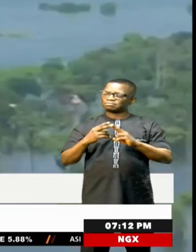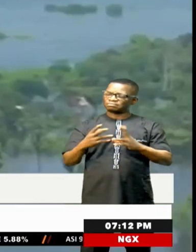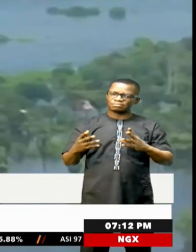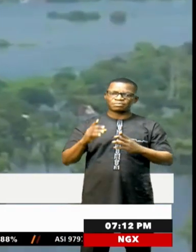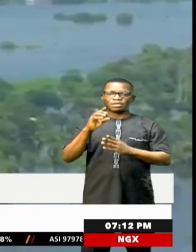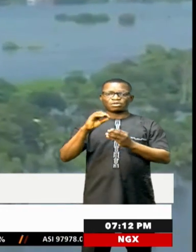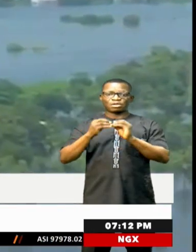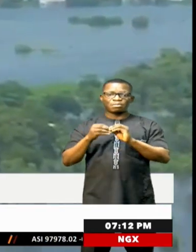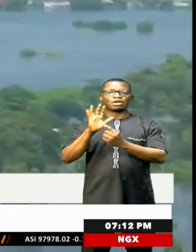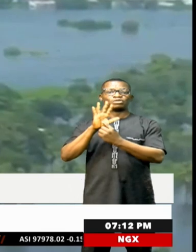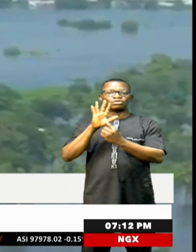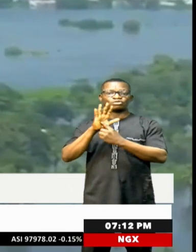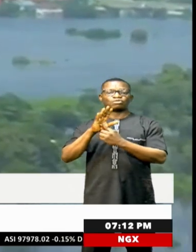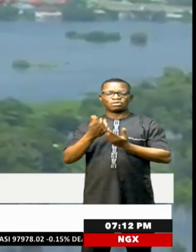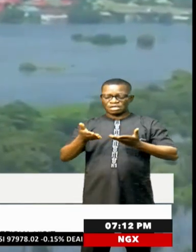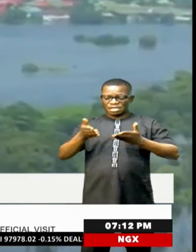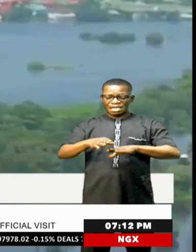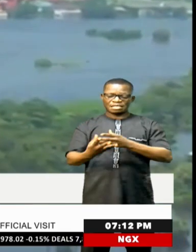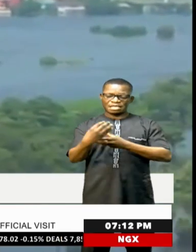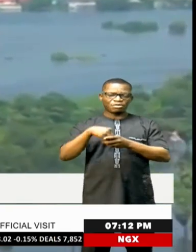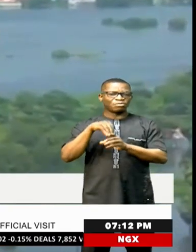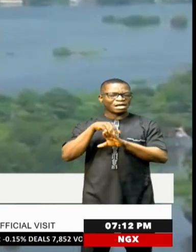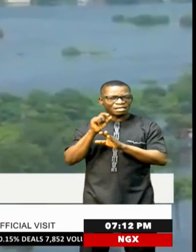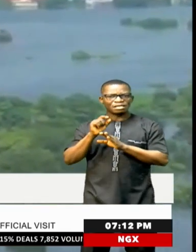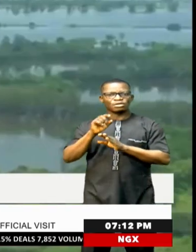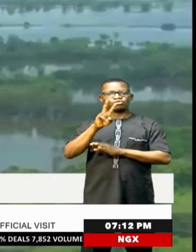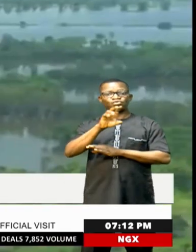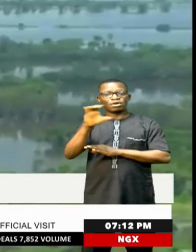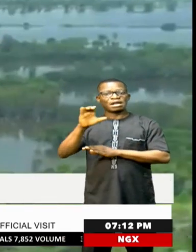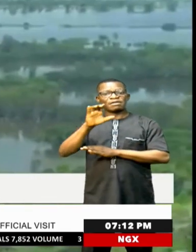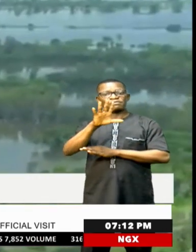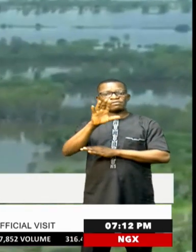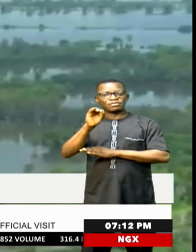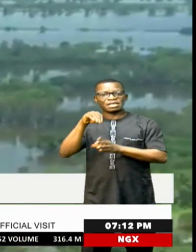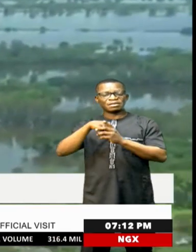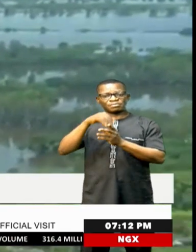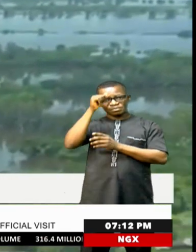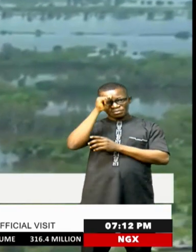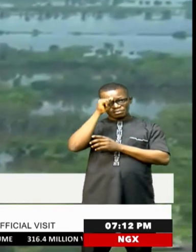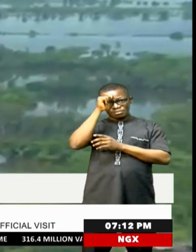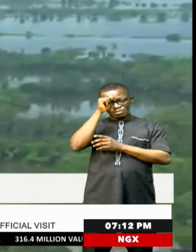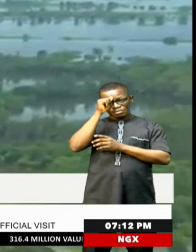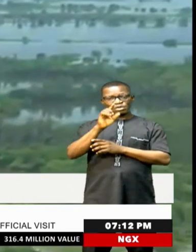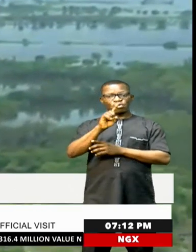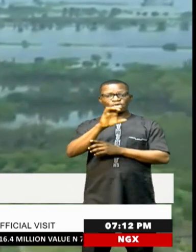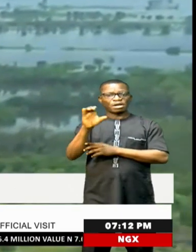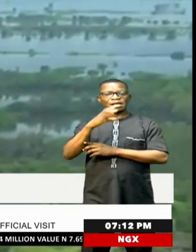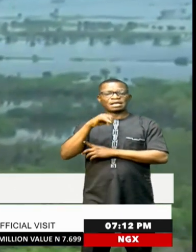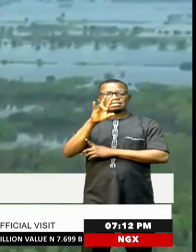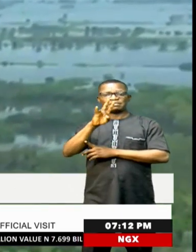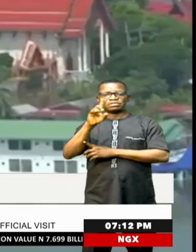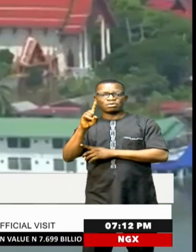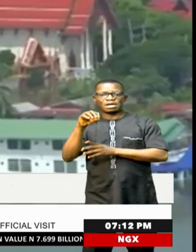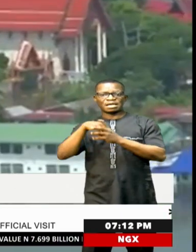Data have shown that the deaths include at least 250 in India, 171 in